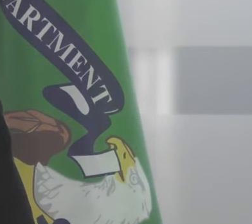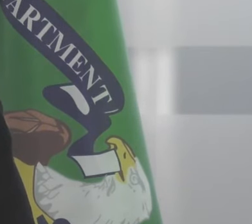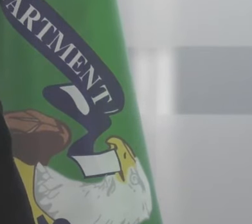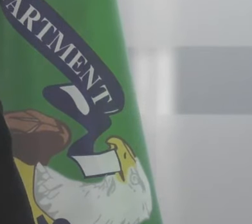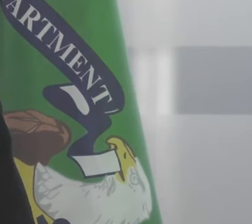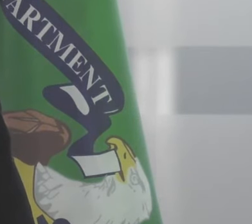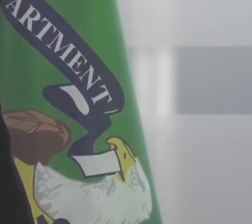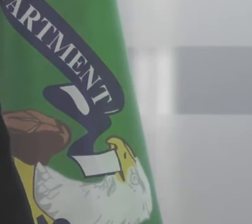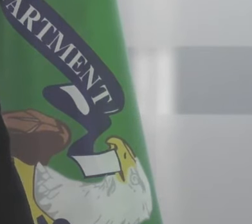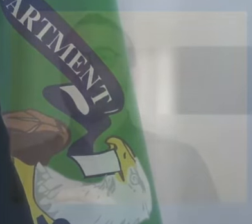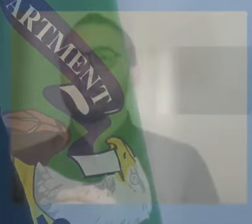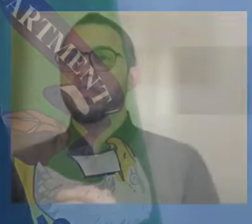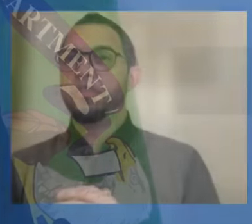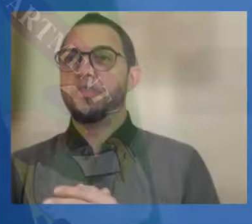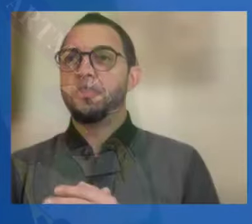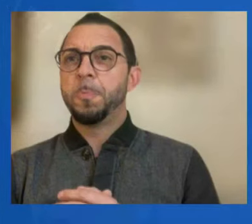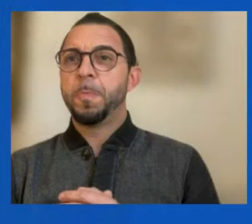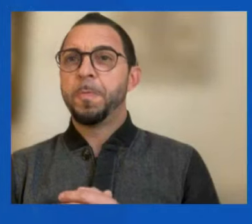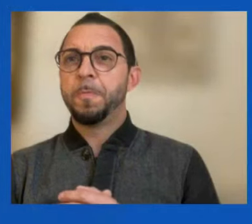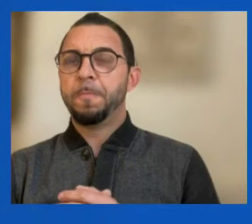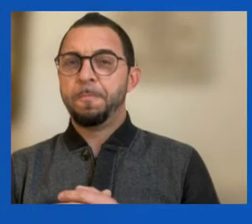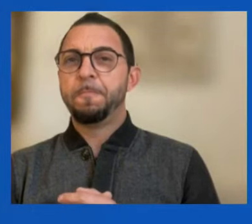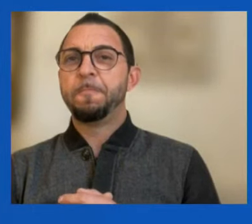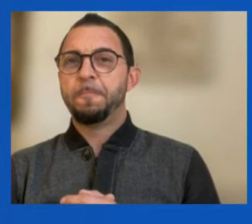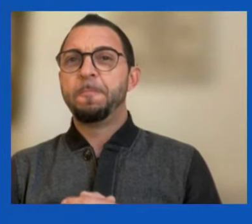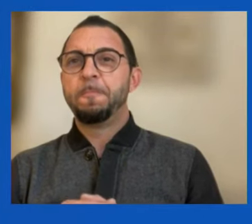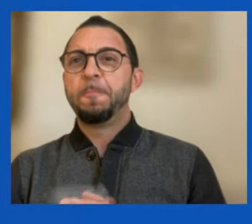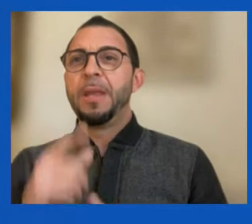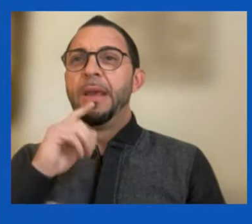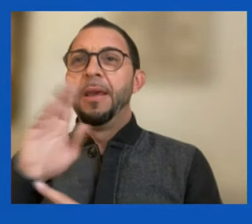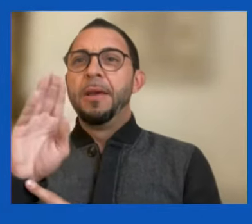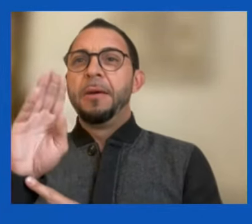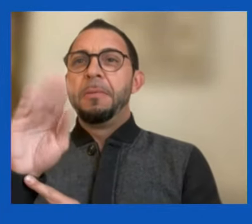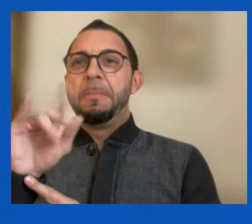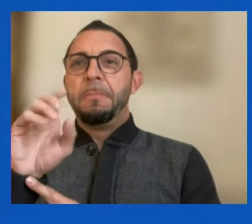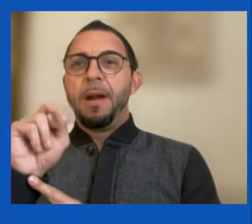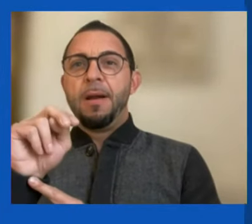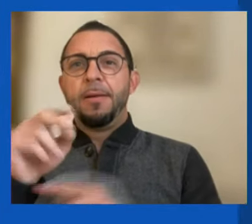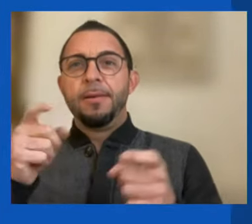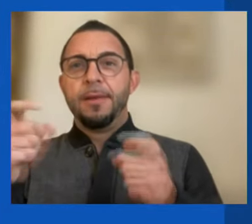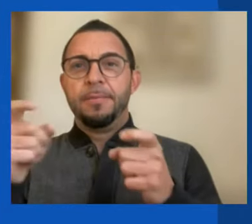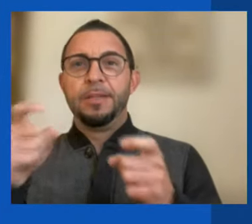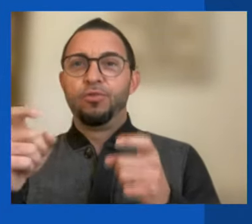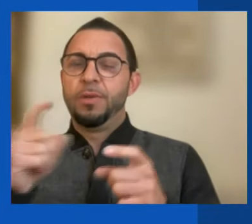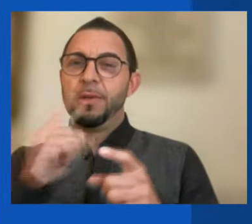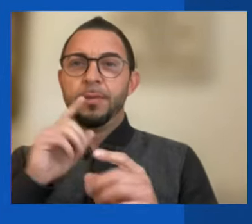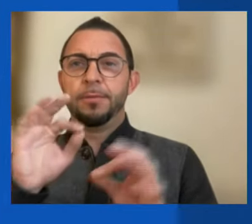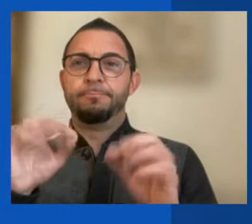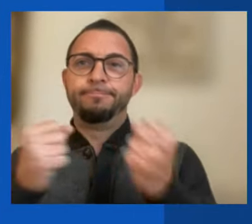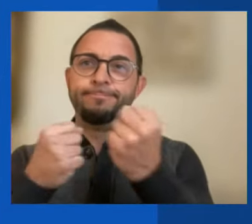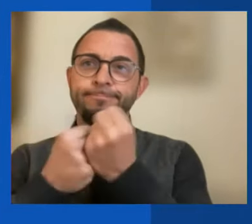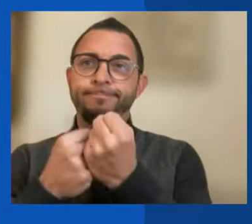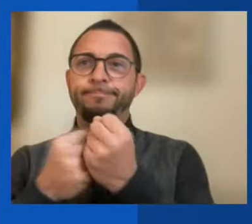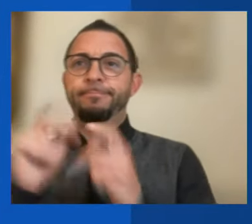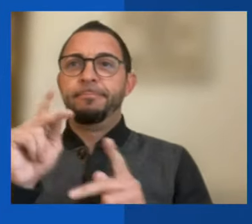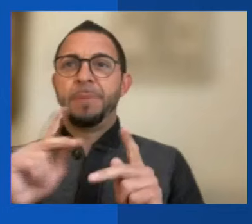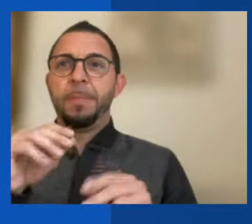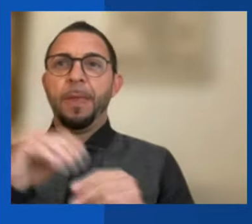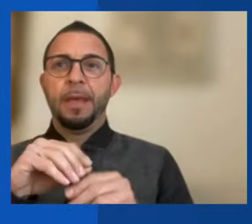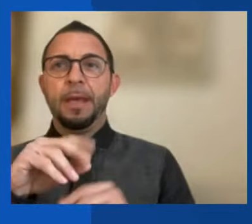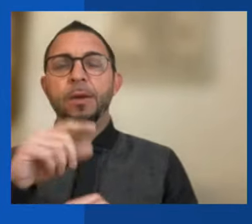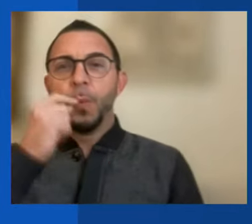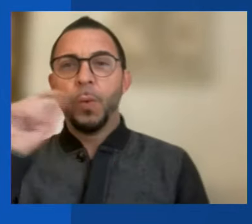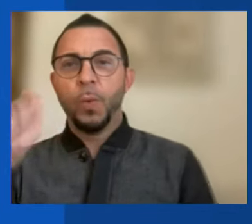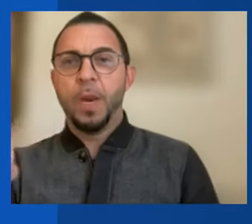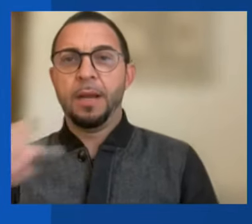countries and beyond. The Biden administration stands firmly with the people of Ukraine as they defend